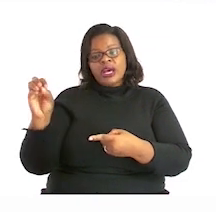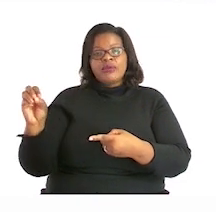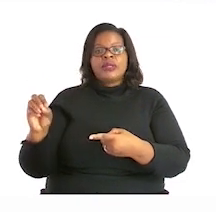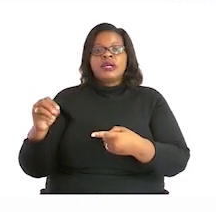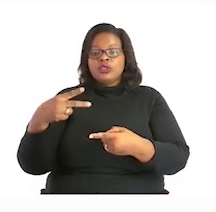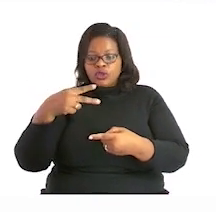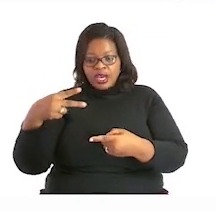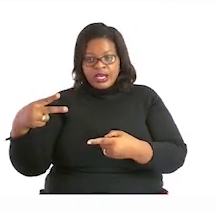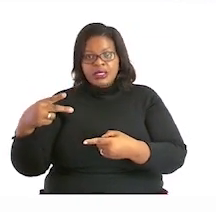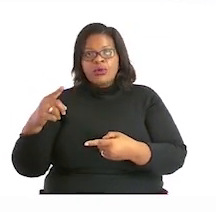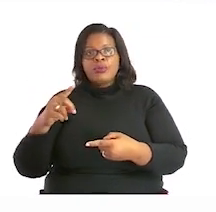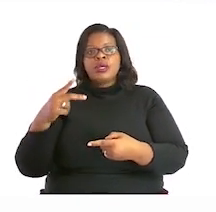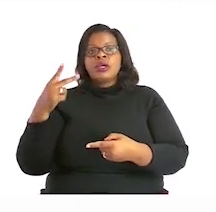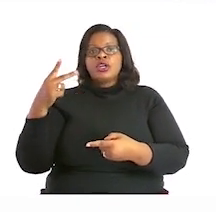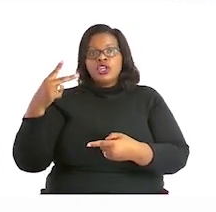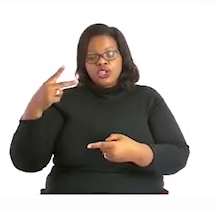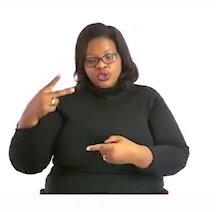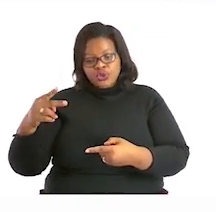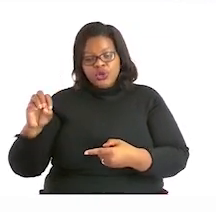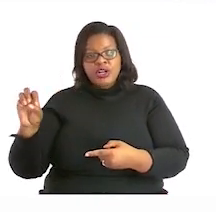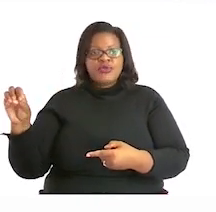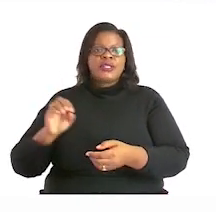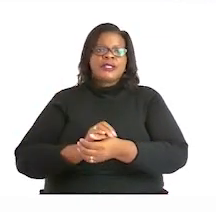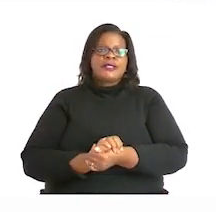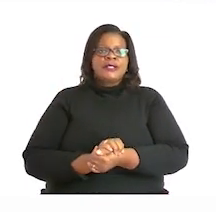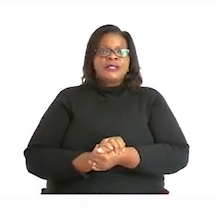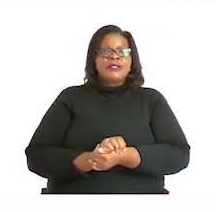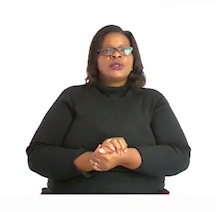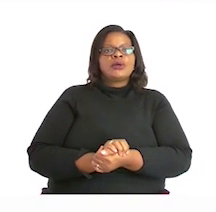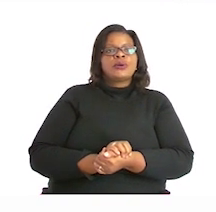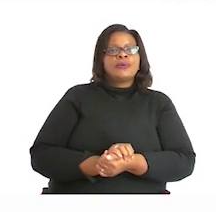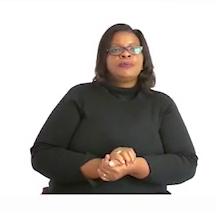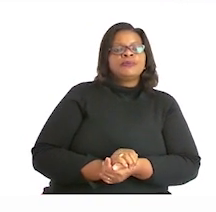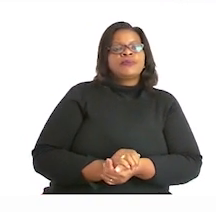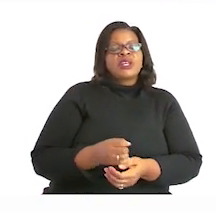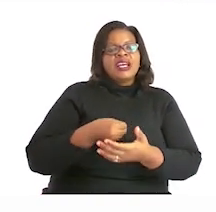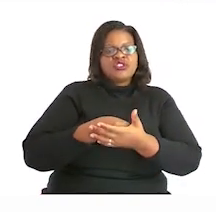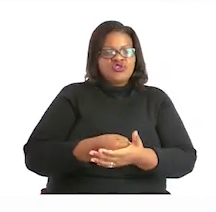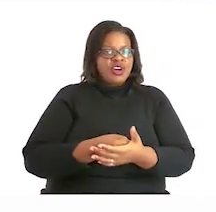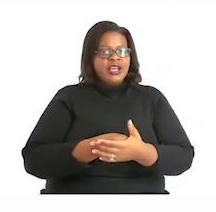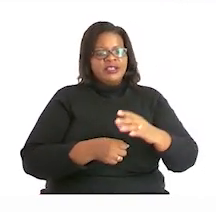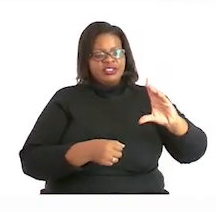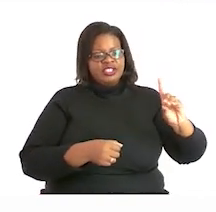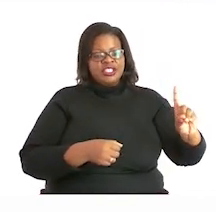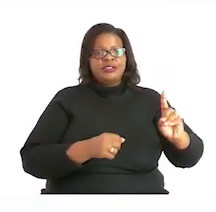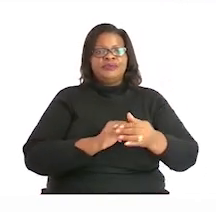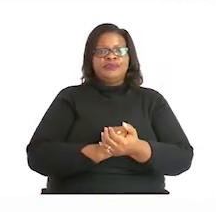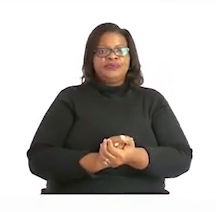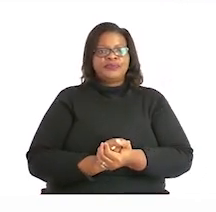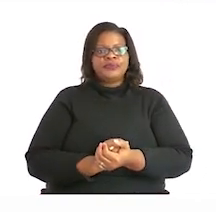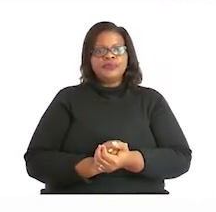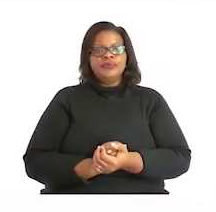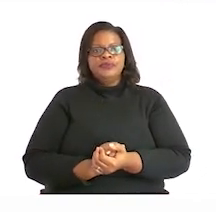We want to try one more example. My friend also wants to try one more example. Is that correct? Yes.